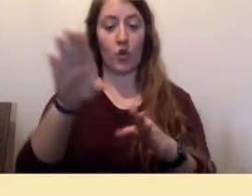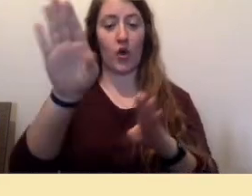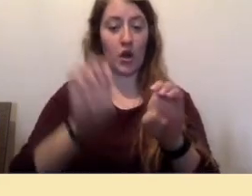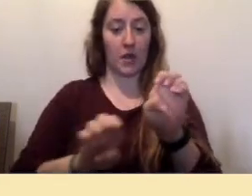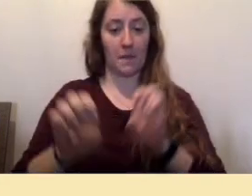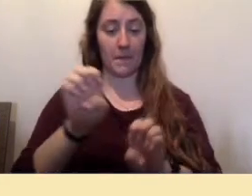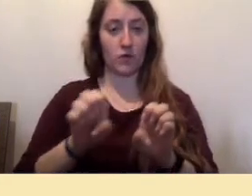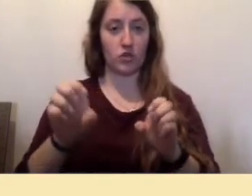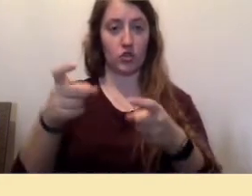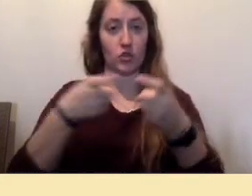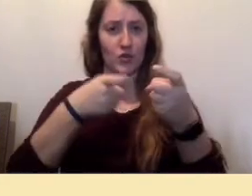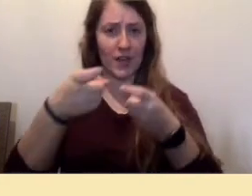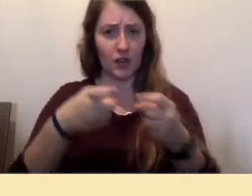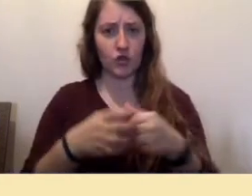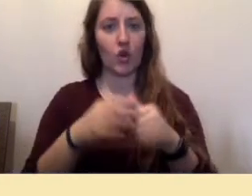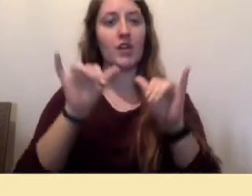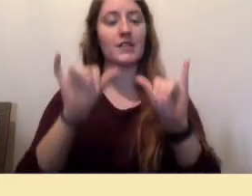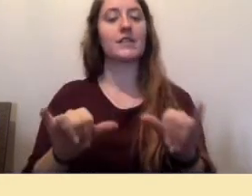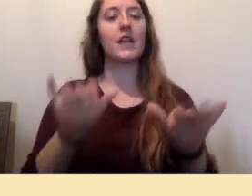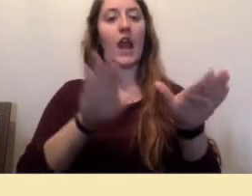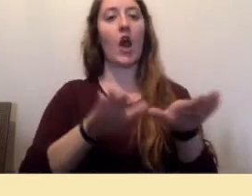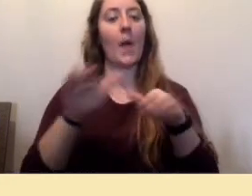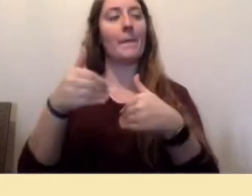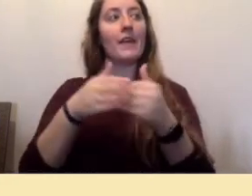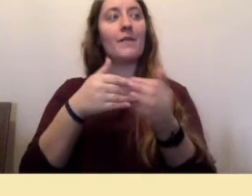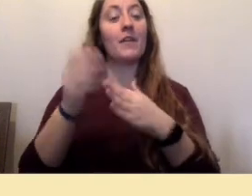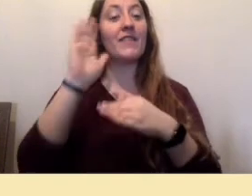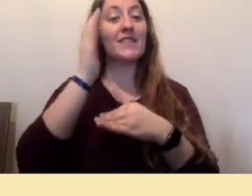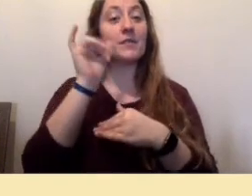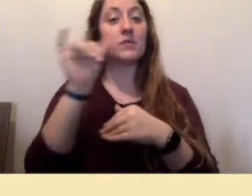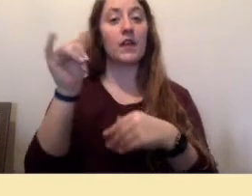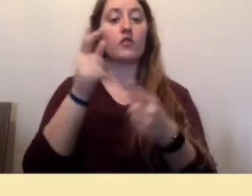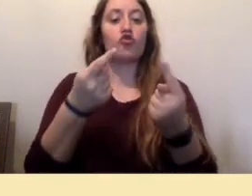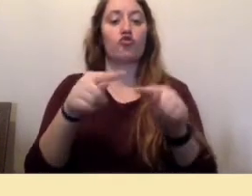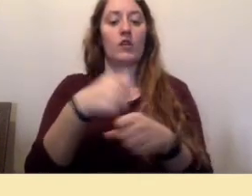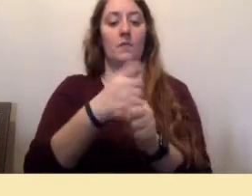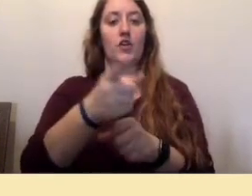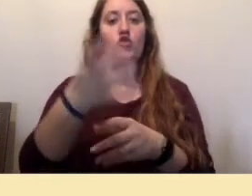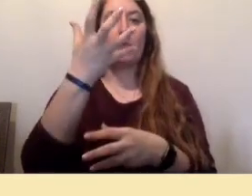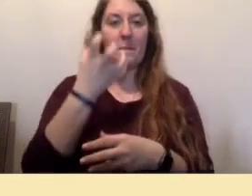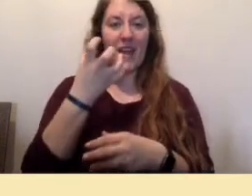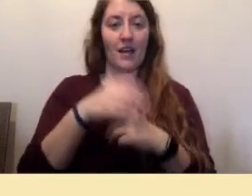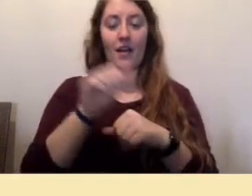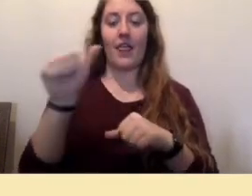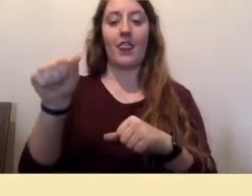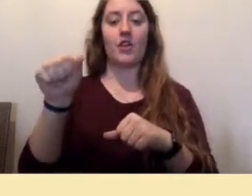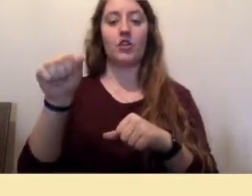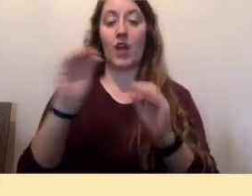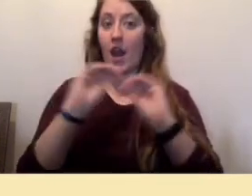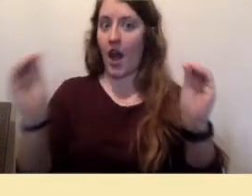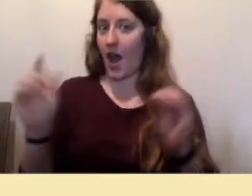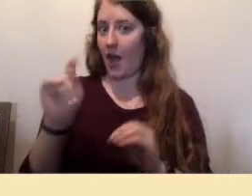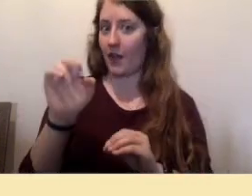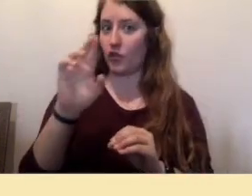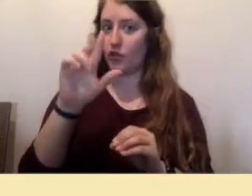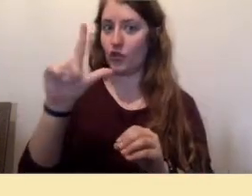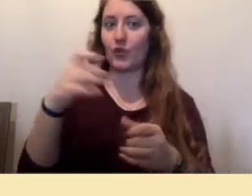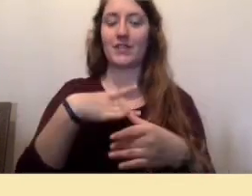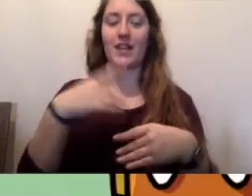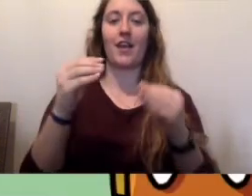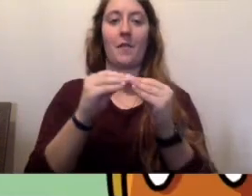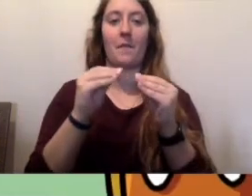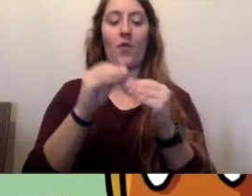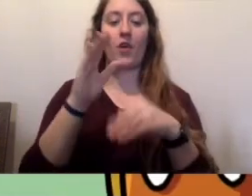Stay calm, even if it seems like they're trying to make you mad. There's nothing trolls like more than getting someone to lose their cool.